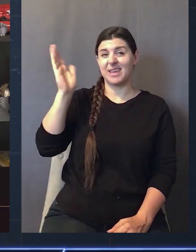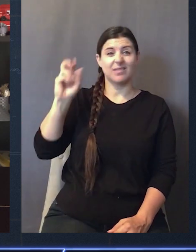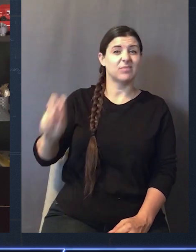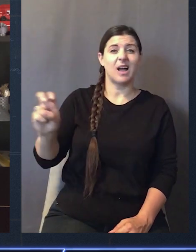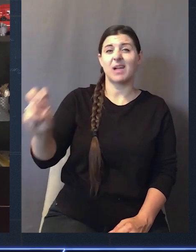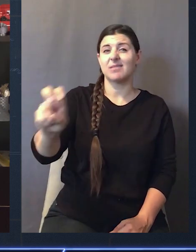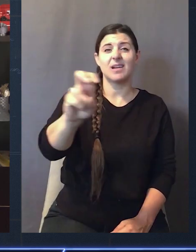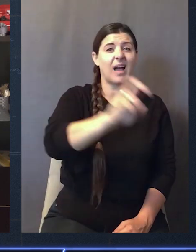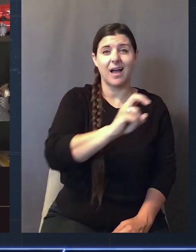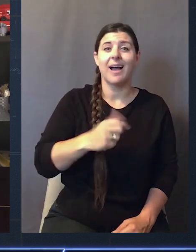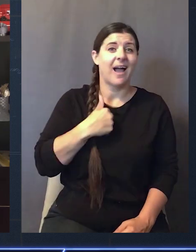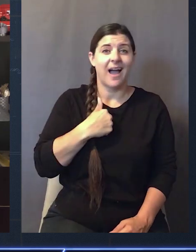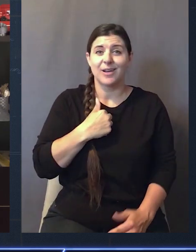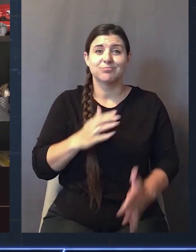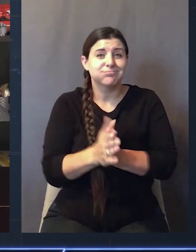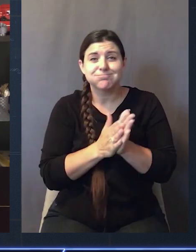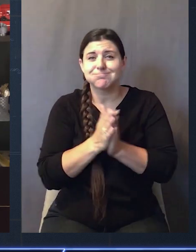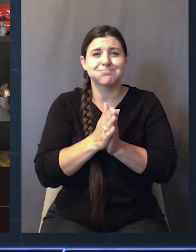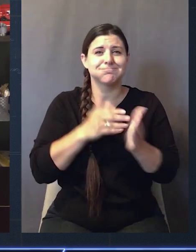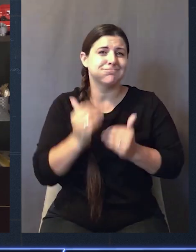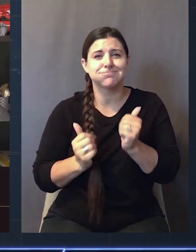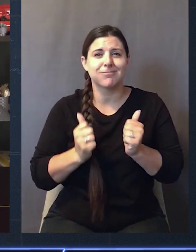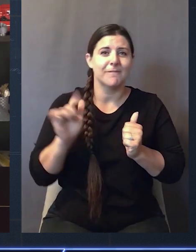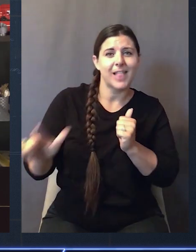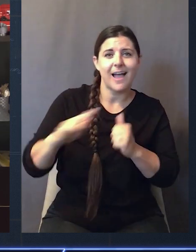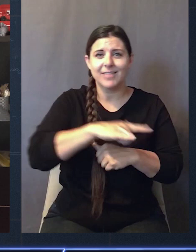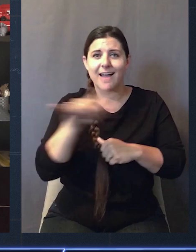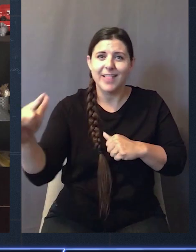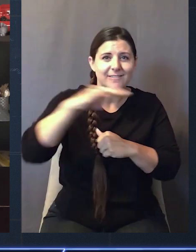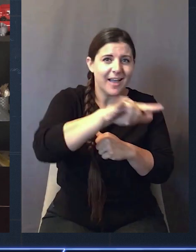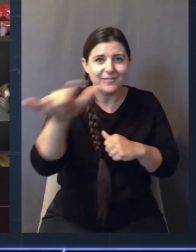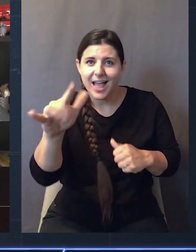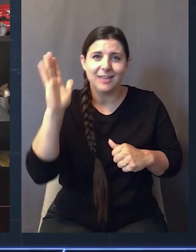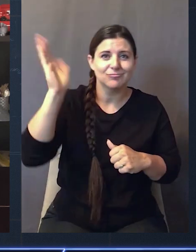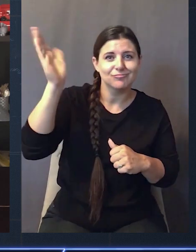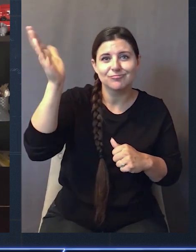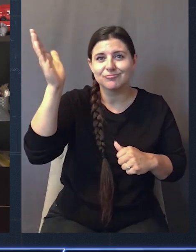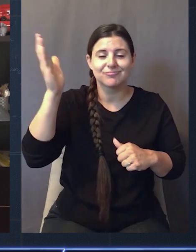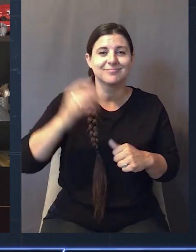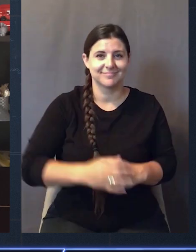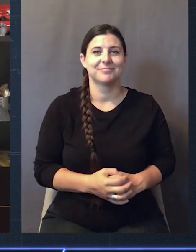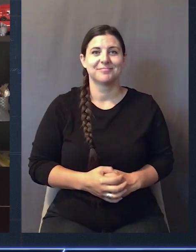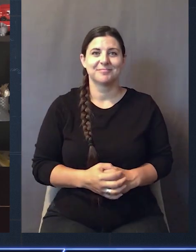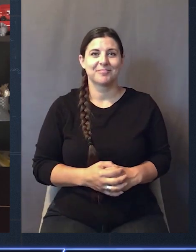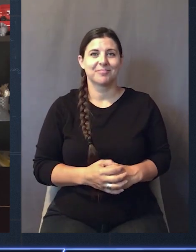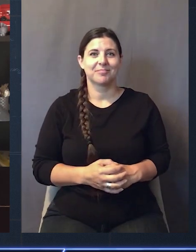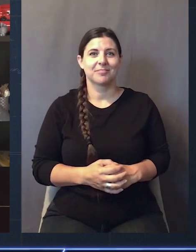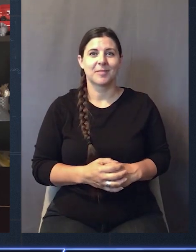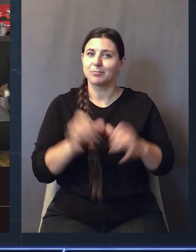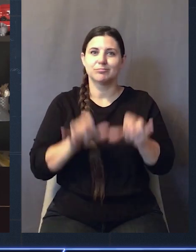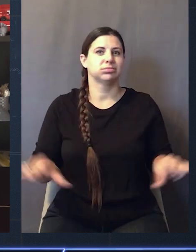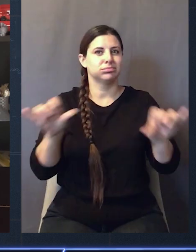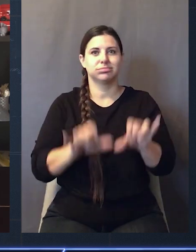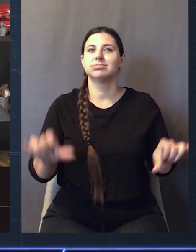I was invited. I was super, super frenetic. Fly here, fly there, go anywhere. Routine